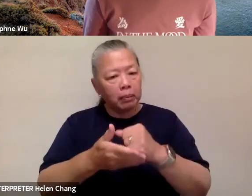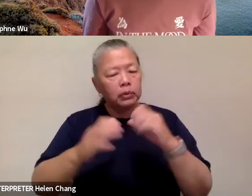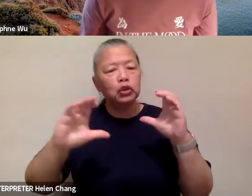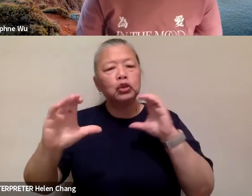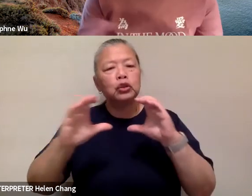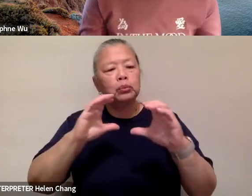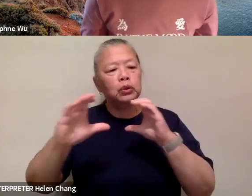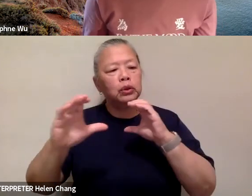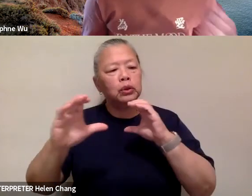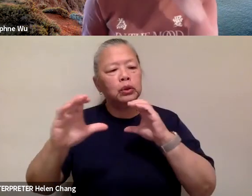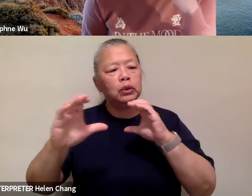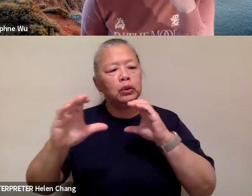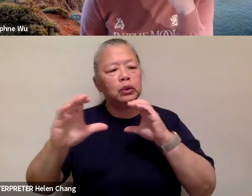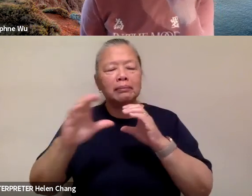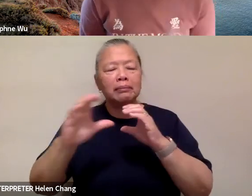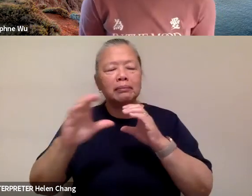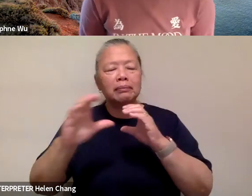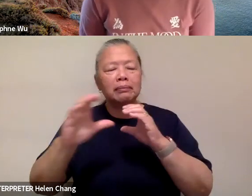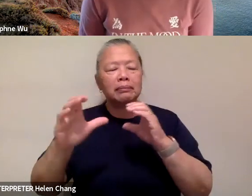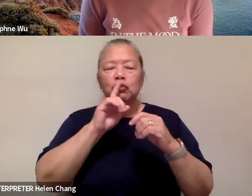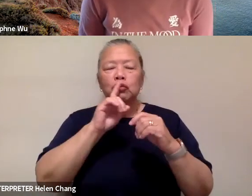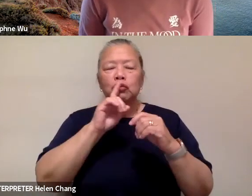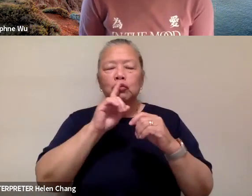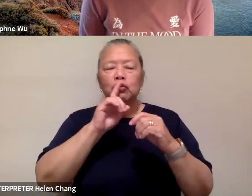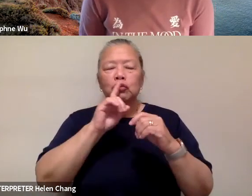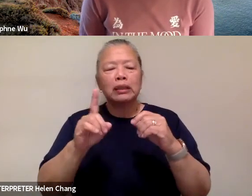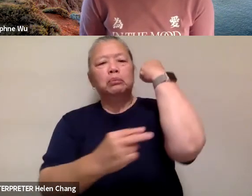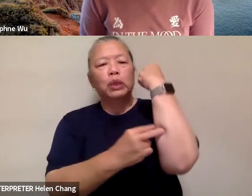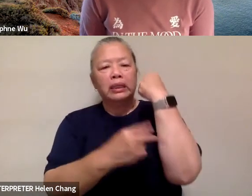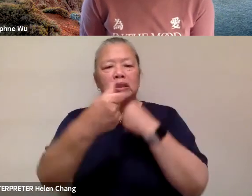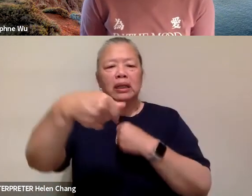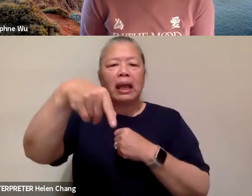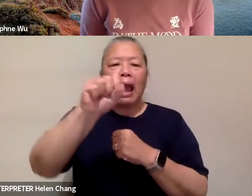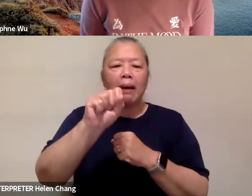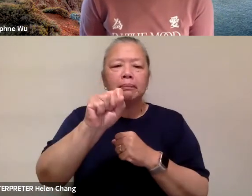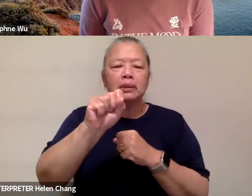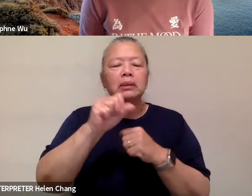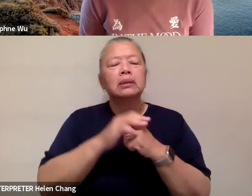many gaps and, and, you know, divides. And so, yeah.